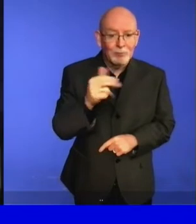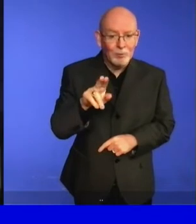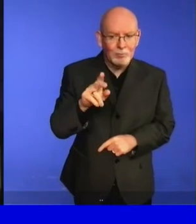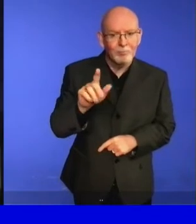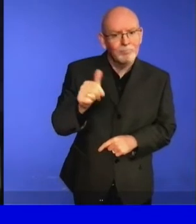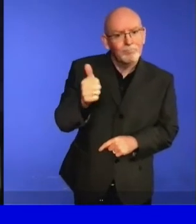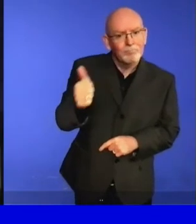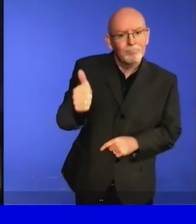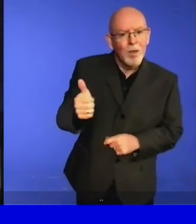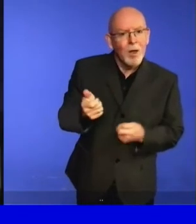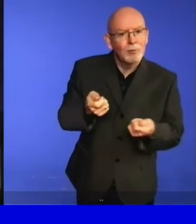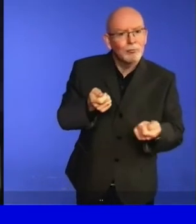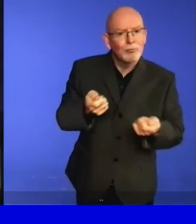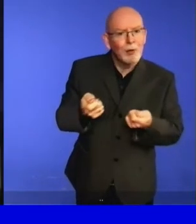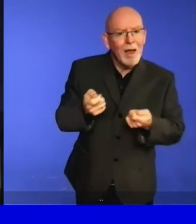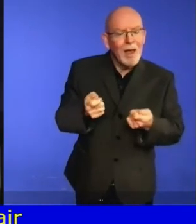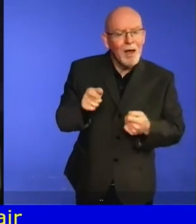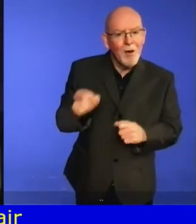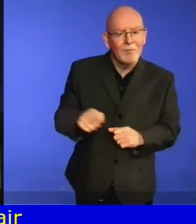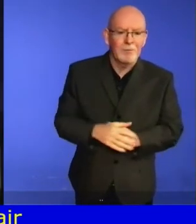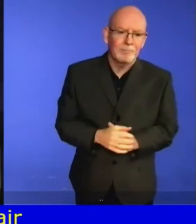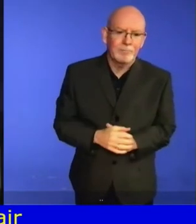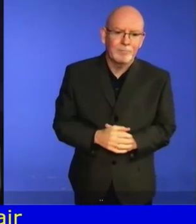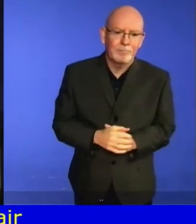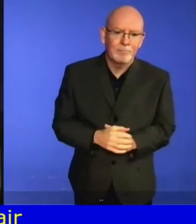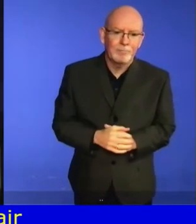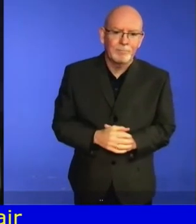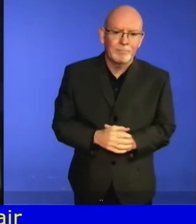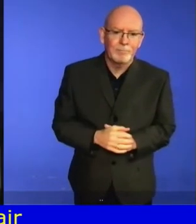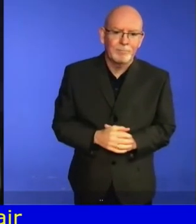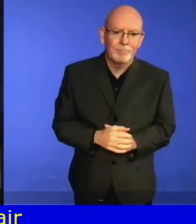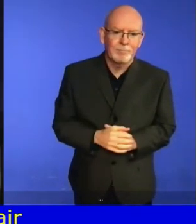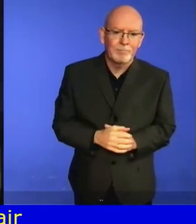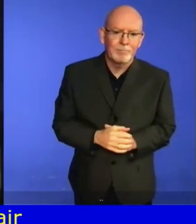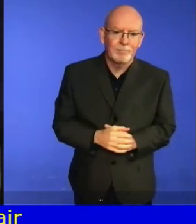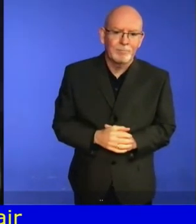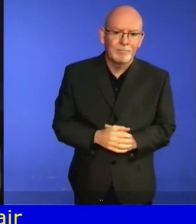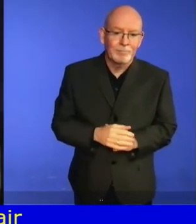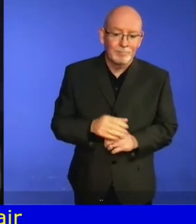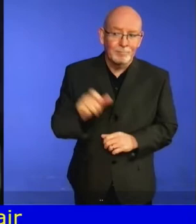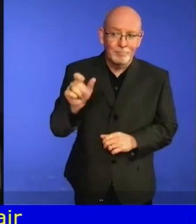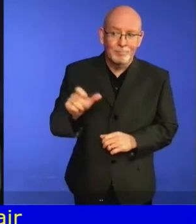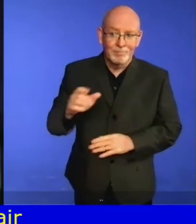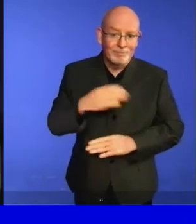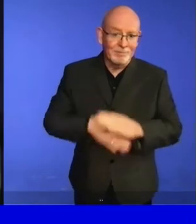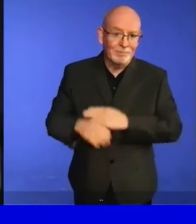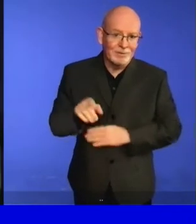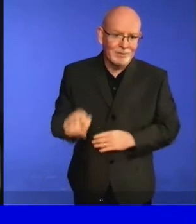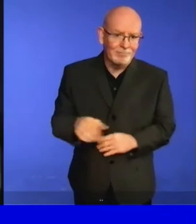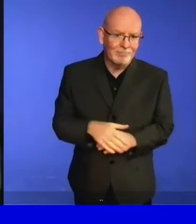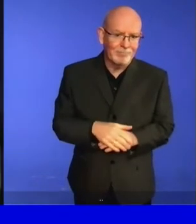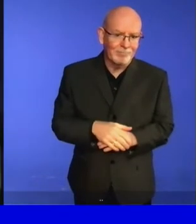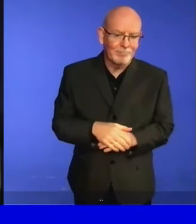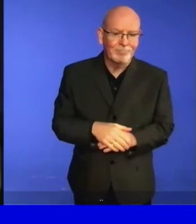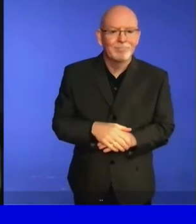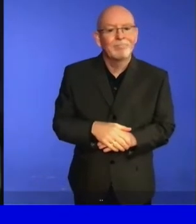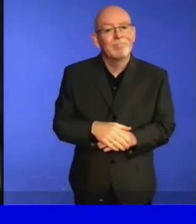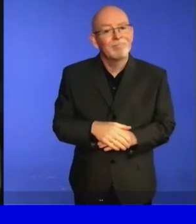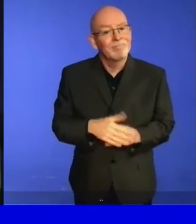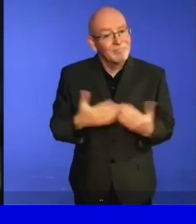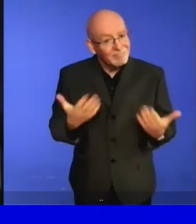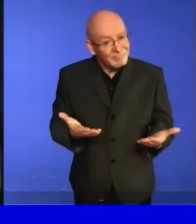Secretary General Guterres, President of the Conference Espinoza, Excellencies, Distinguished Delegates.